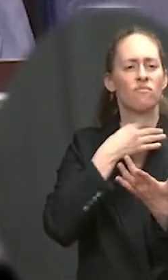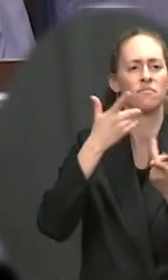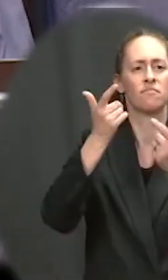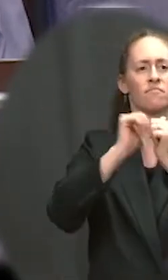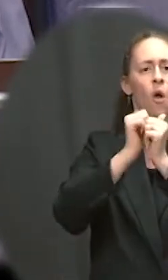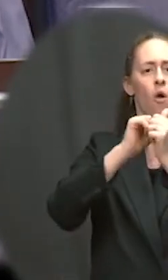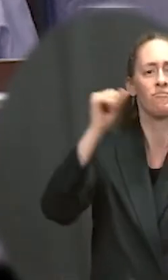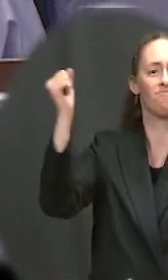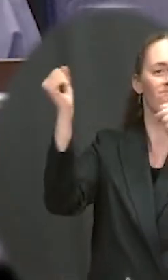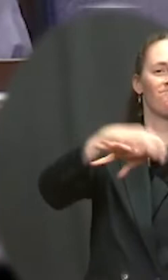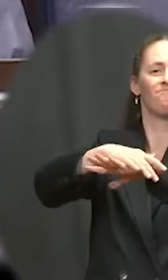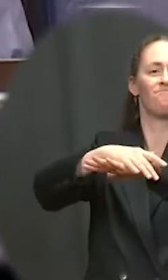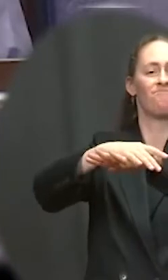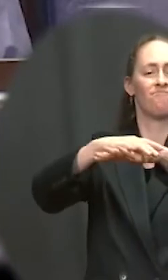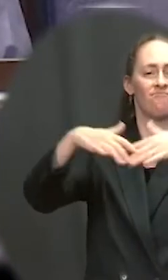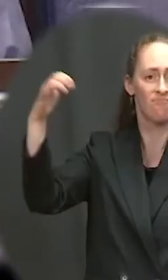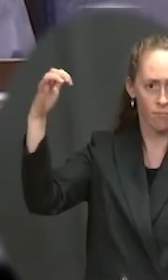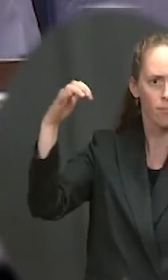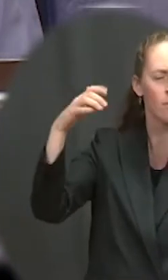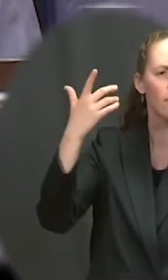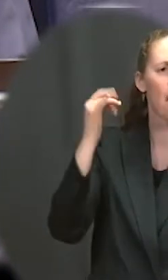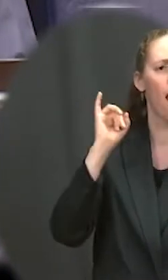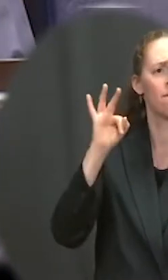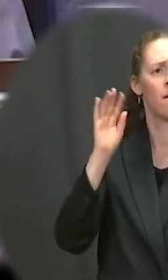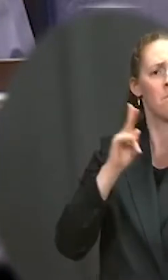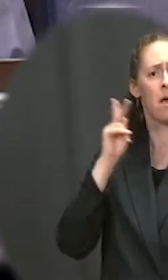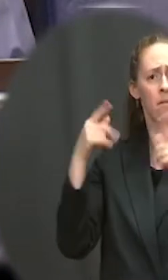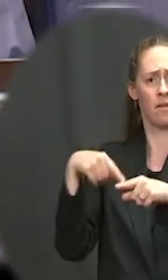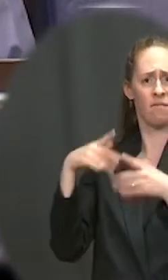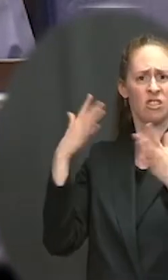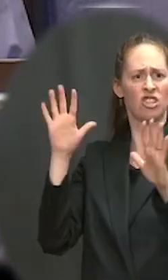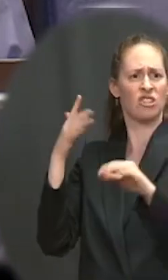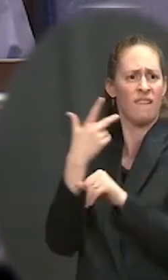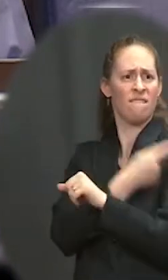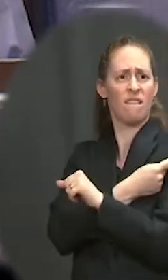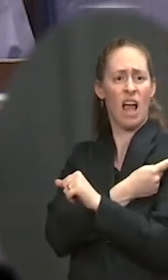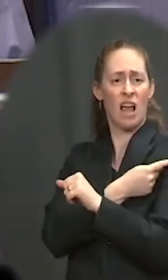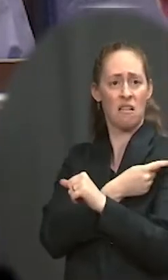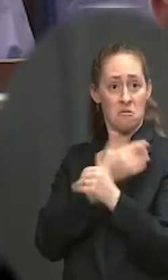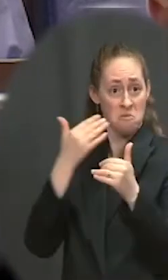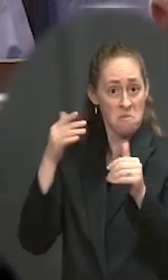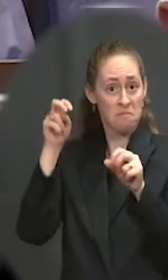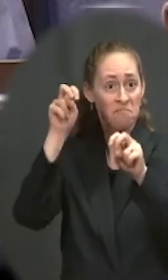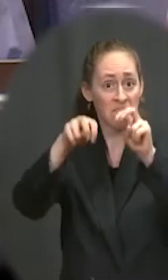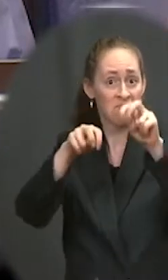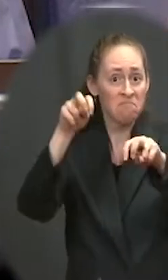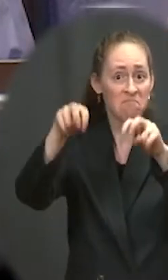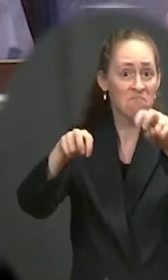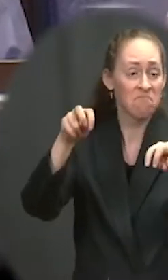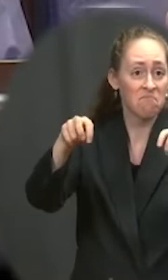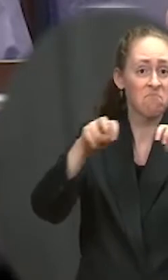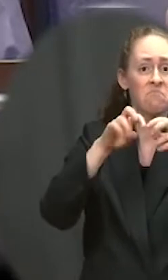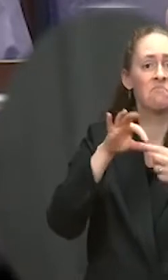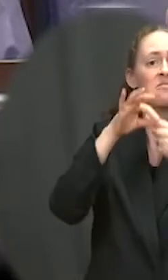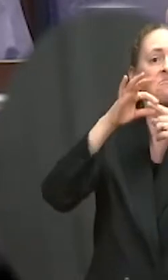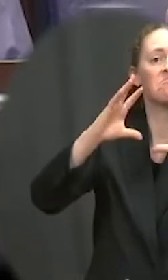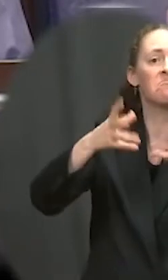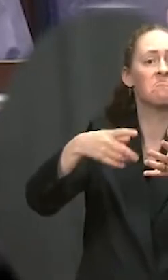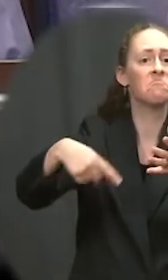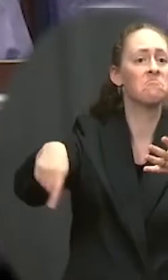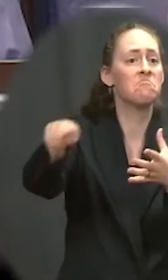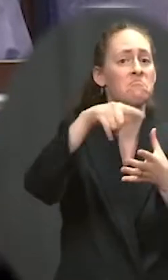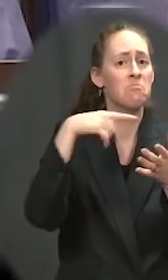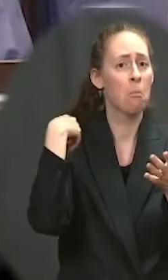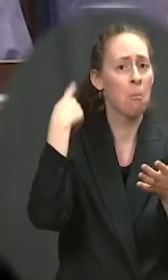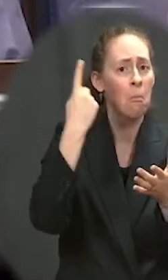sections. Both Citi Field and Yankee Stadium in New York have made those announcements, and I know there are some others. Does the administration